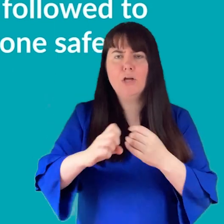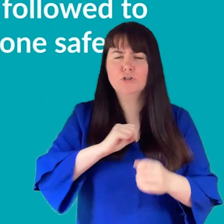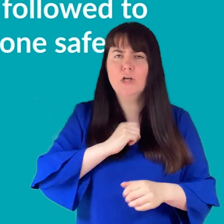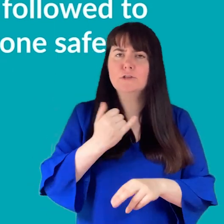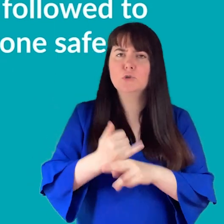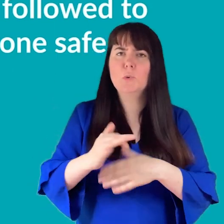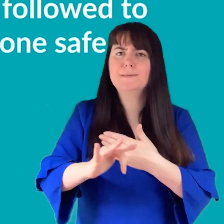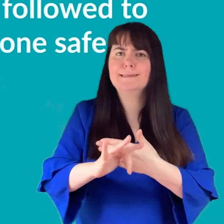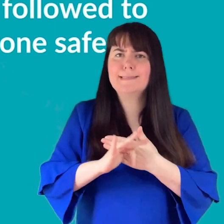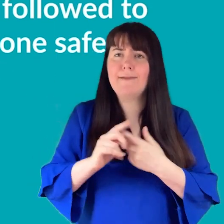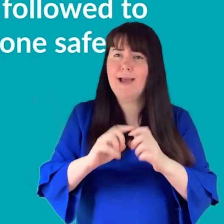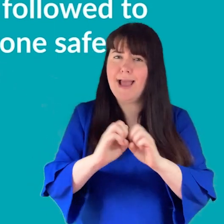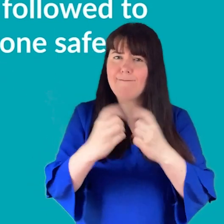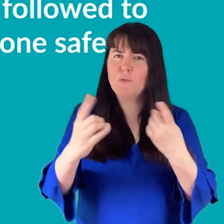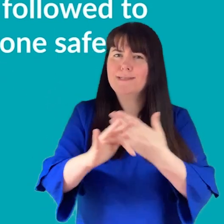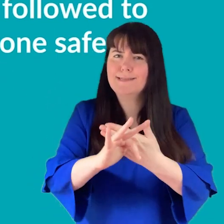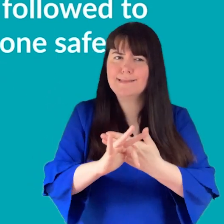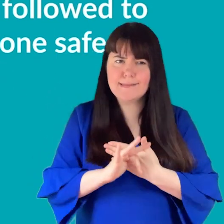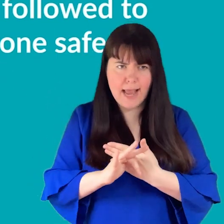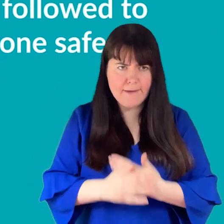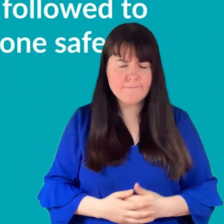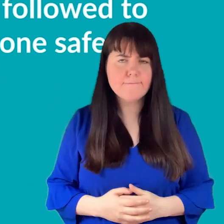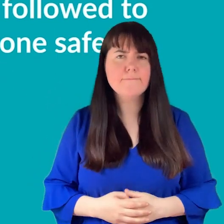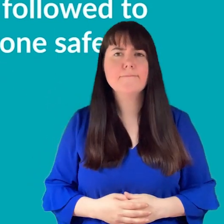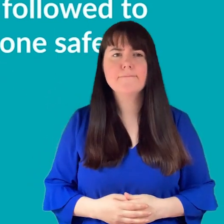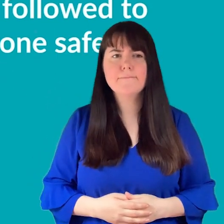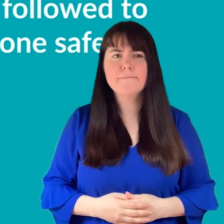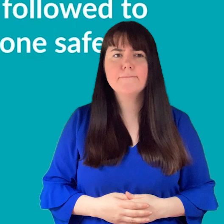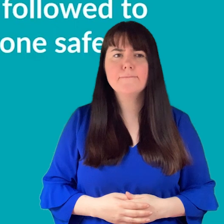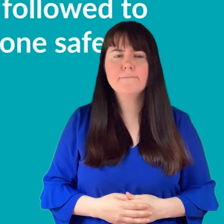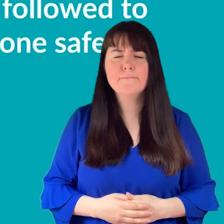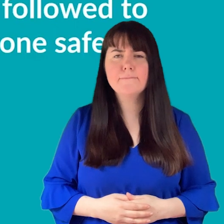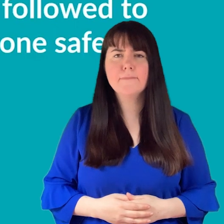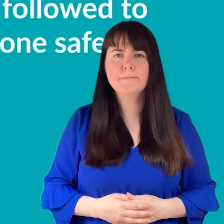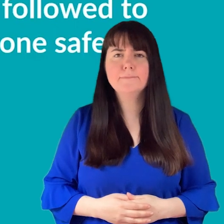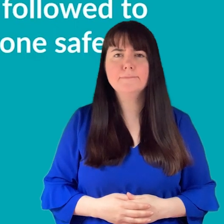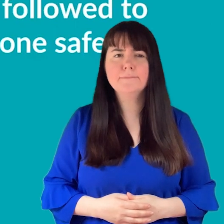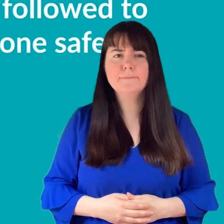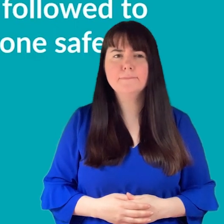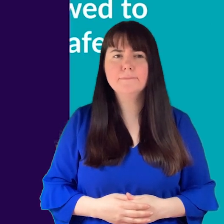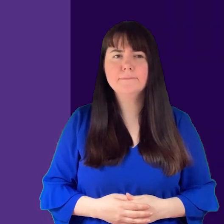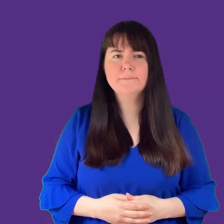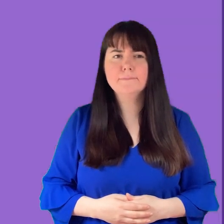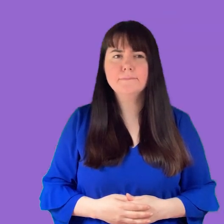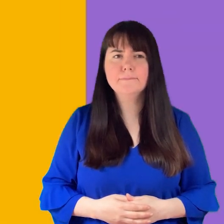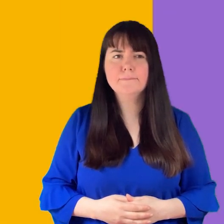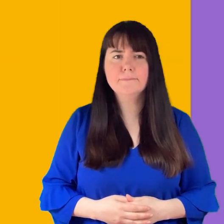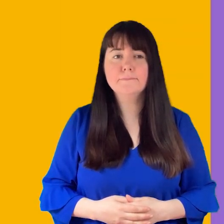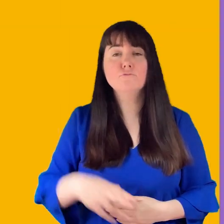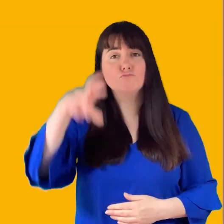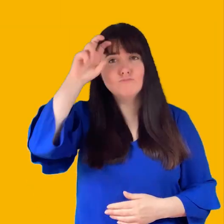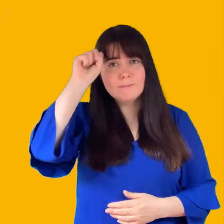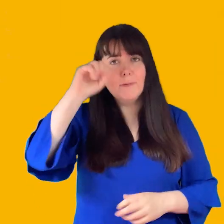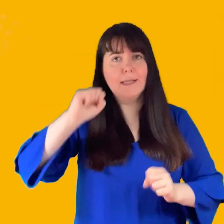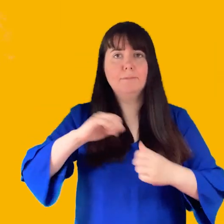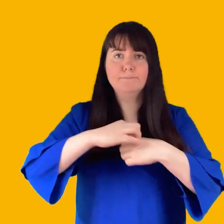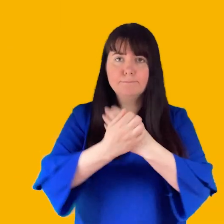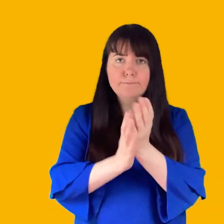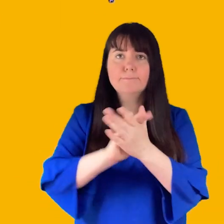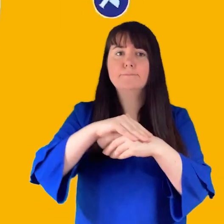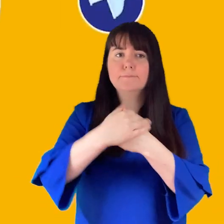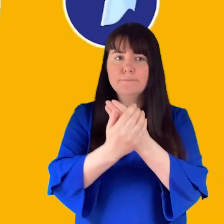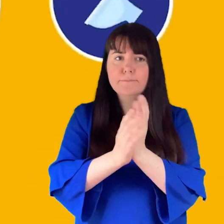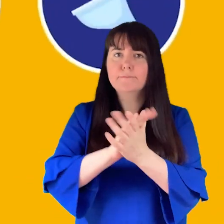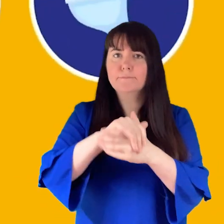put in place in your school. They are there to keep everyone safe. Remember to